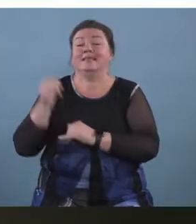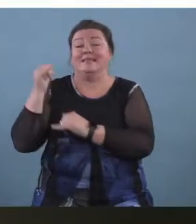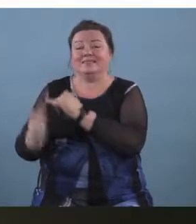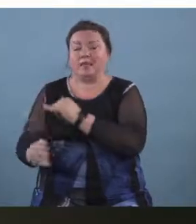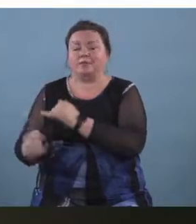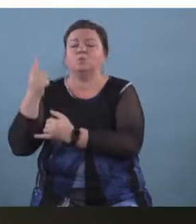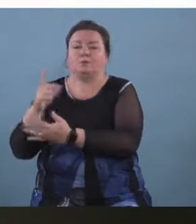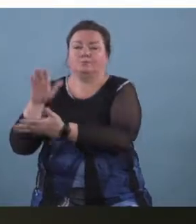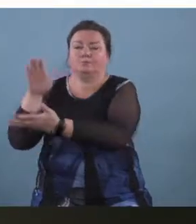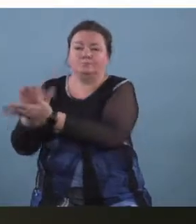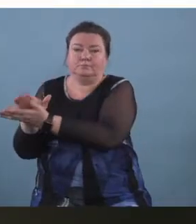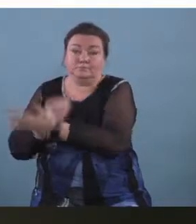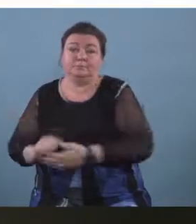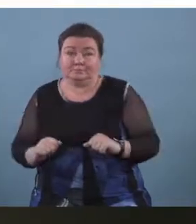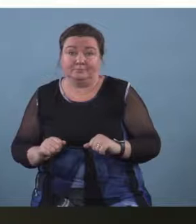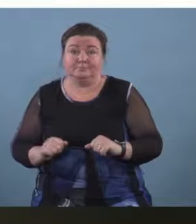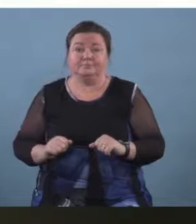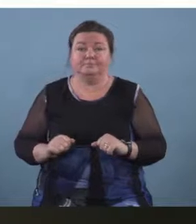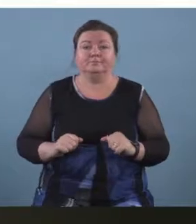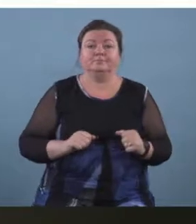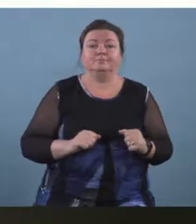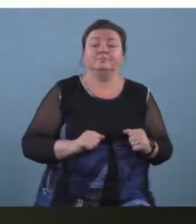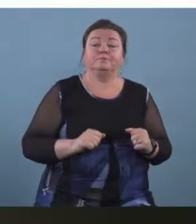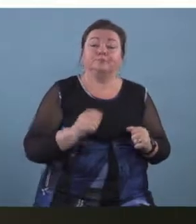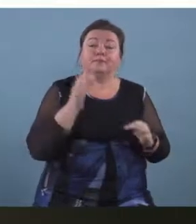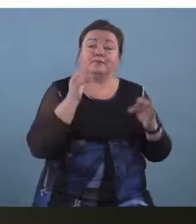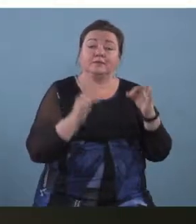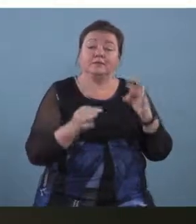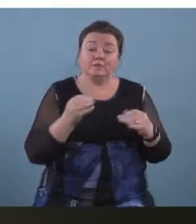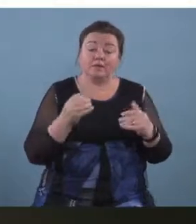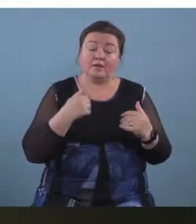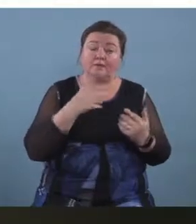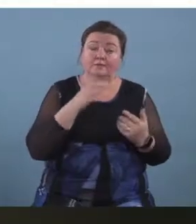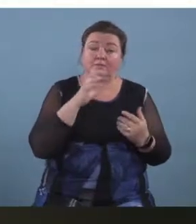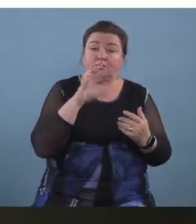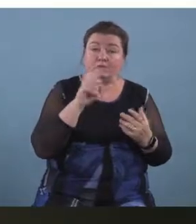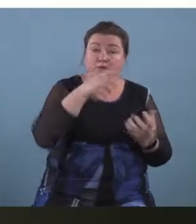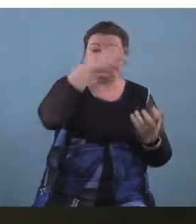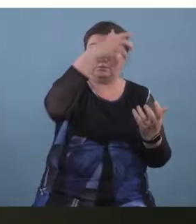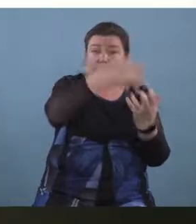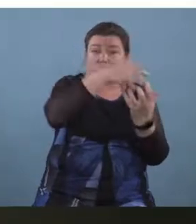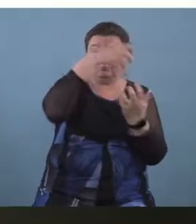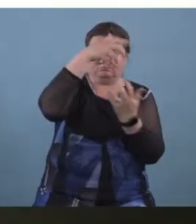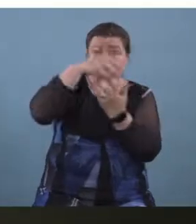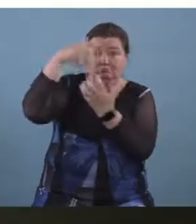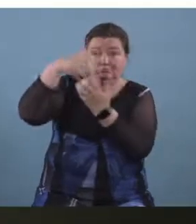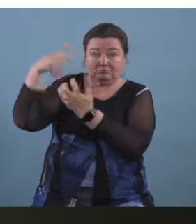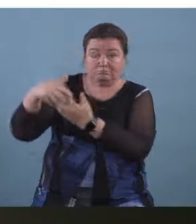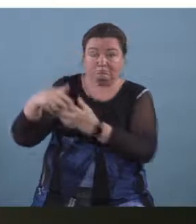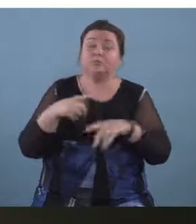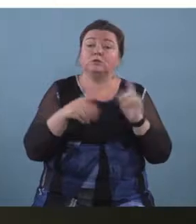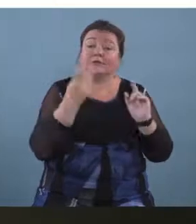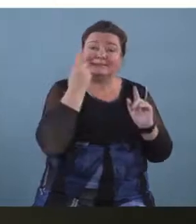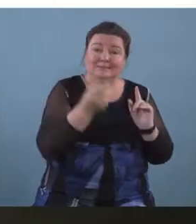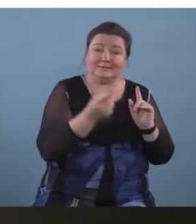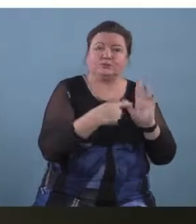so if you had a class um you could use these flash cards by displaying them on the on